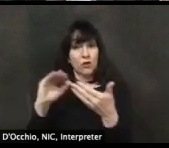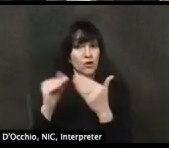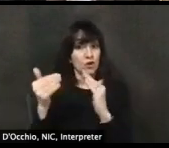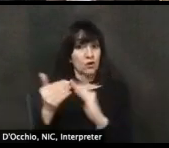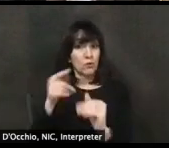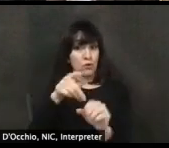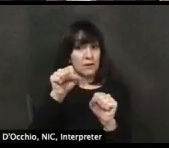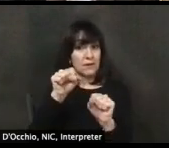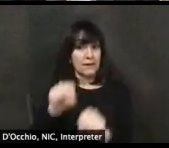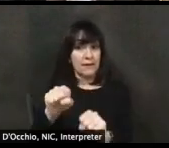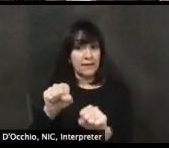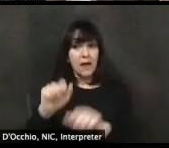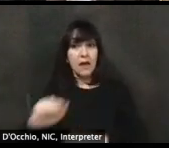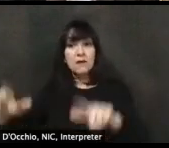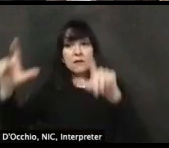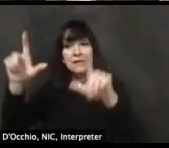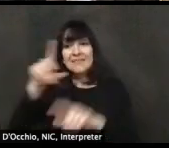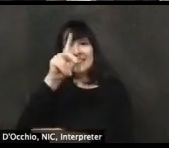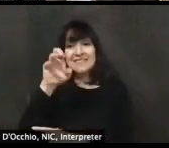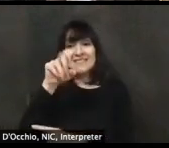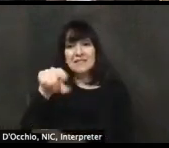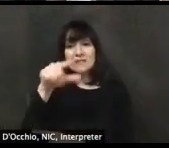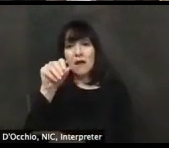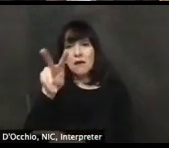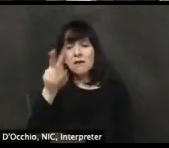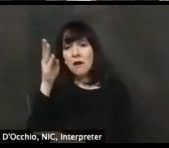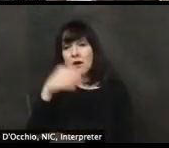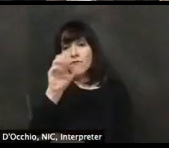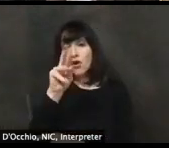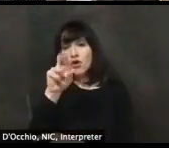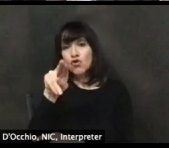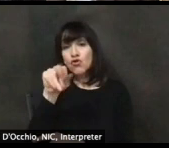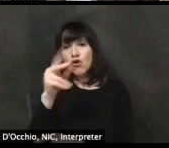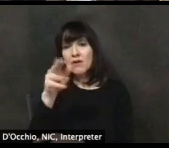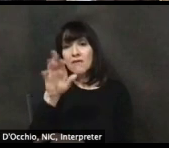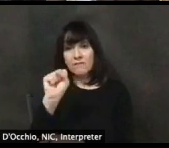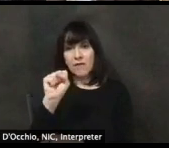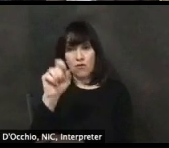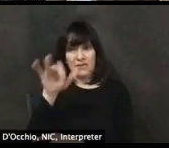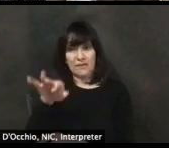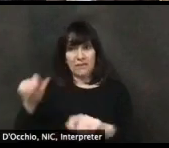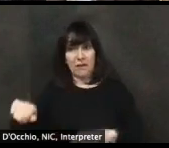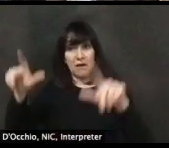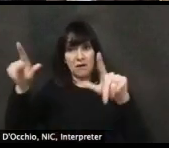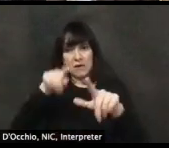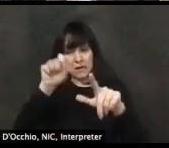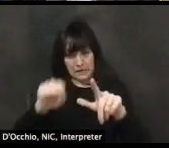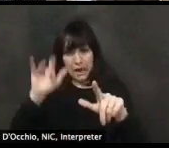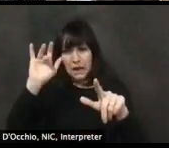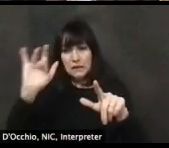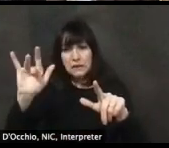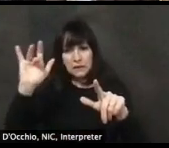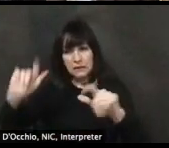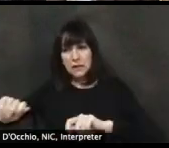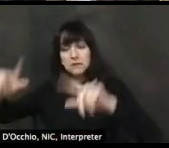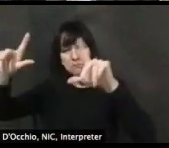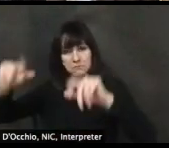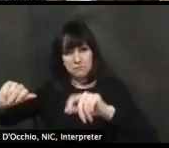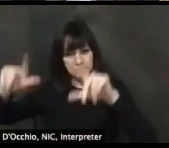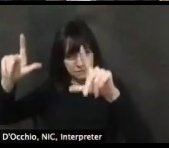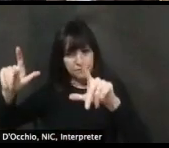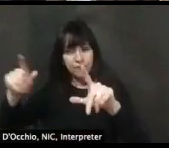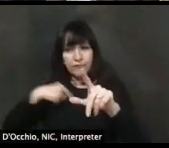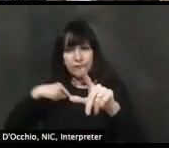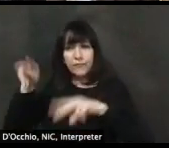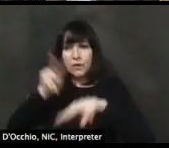get there from the de.gov slash coronavirus page. Sarah Jean asks, are we looking at number of new cases or hospitalizations?